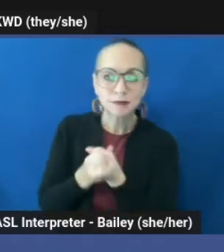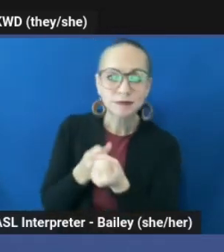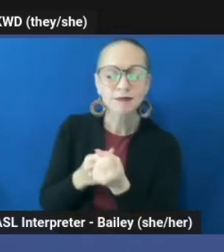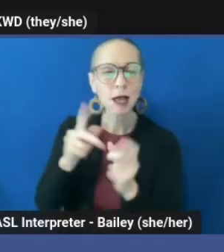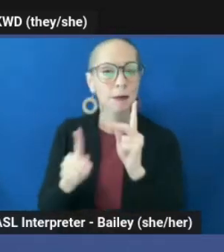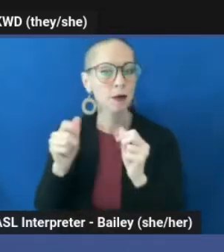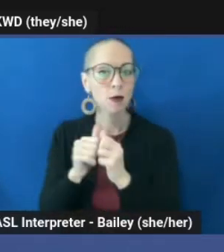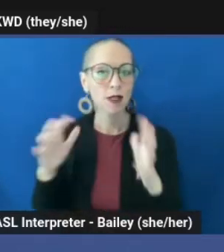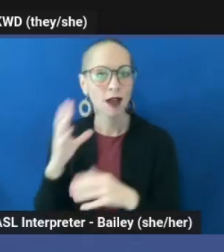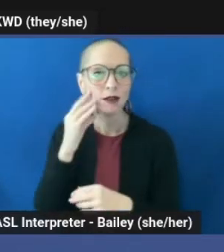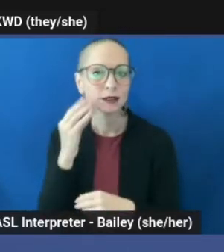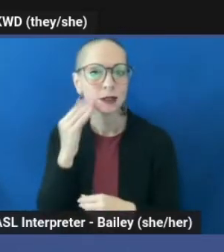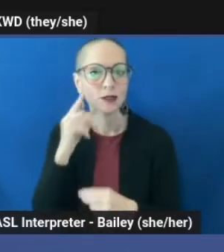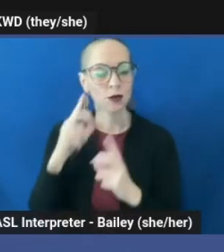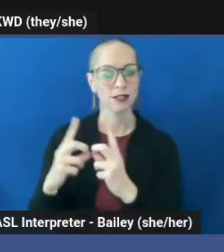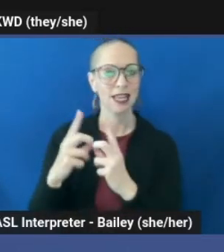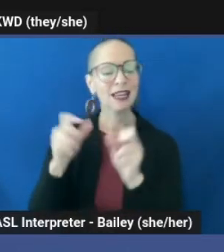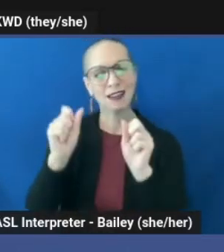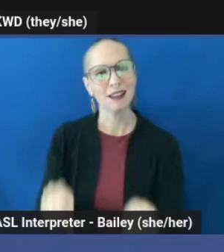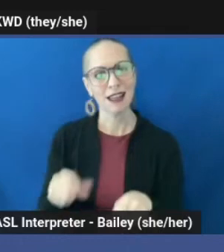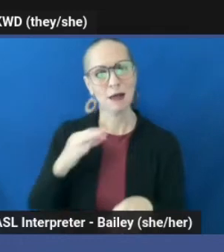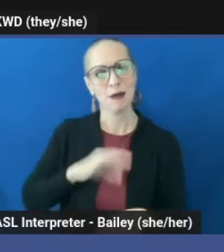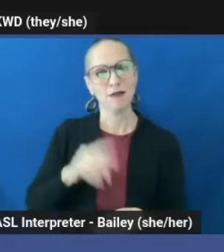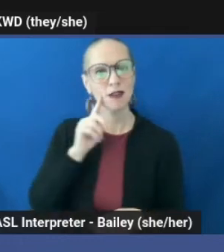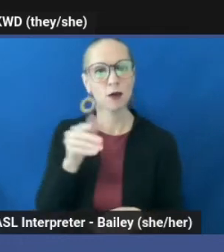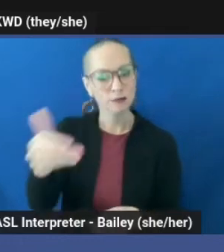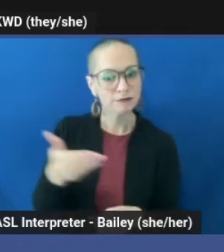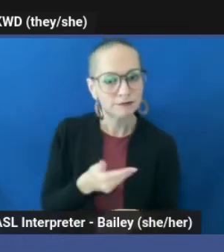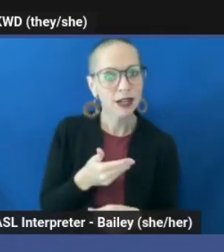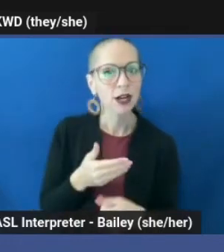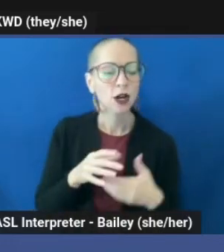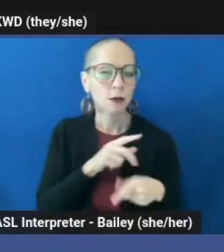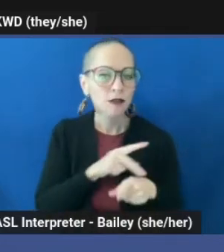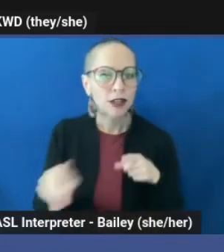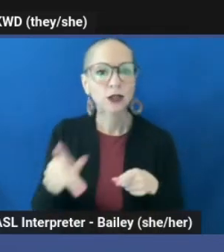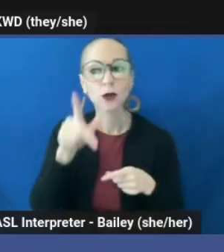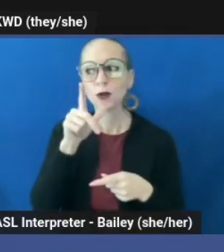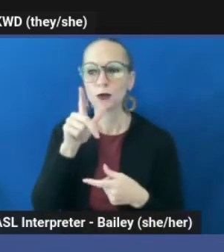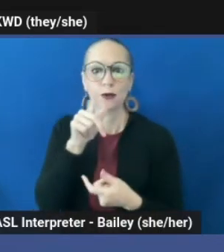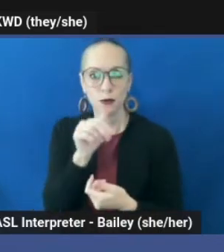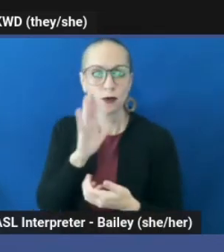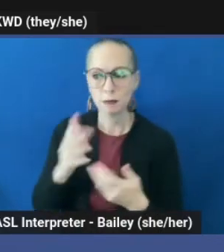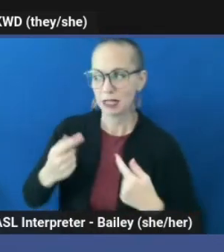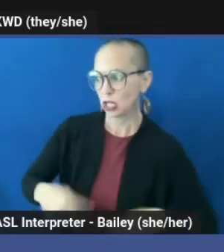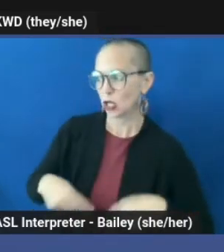experience dating can really benefit from hiring a professional for guidance, someone who's nervous to start dating again.